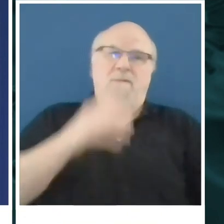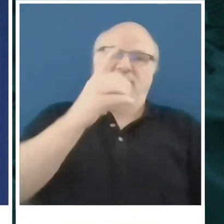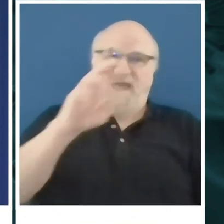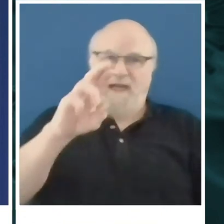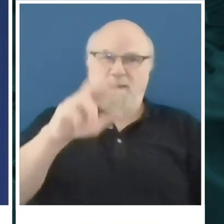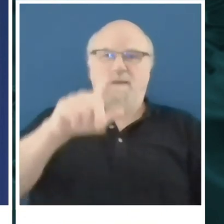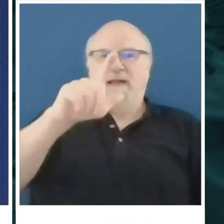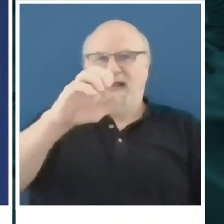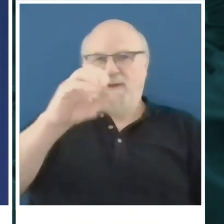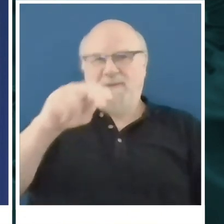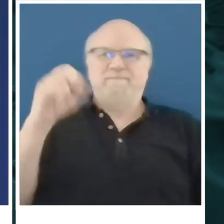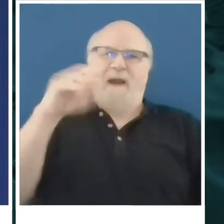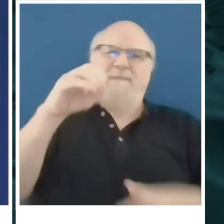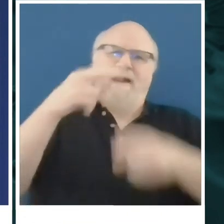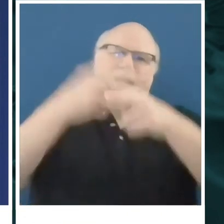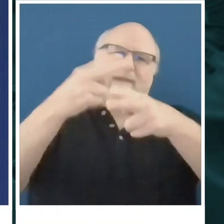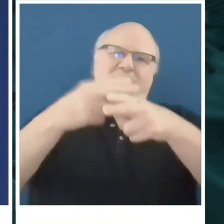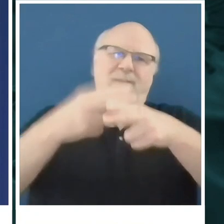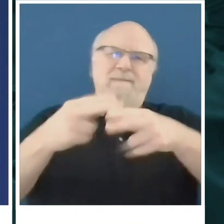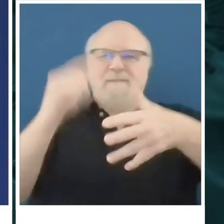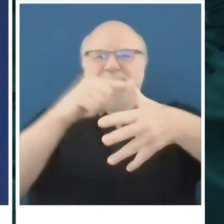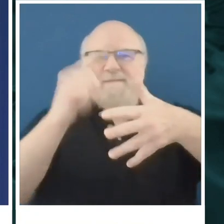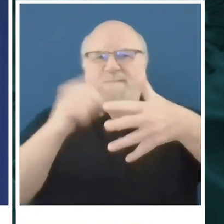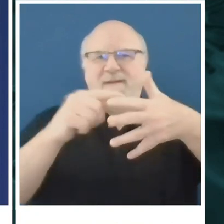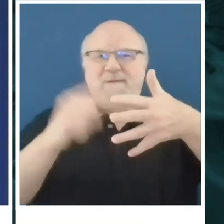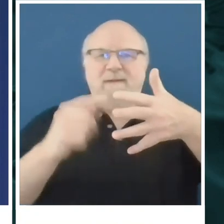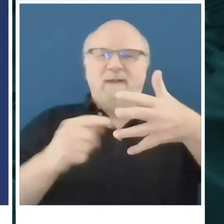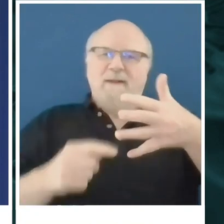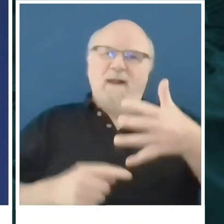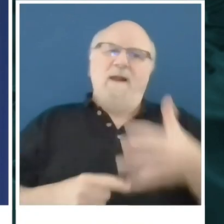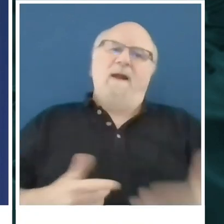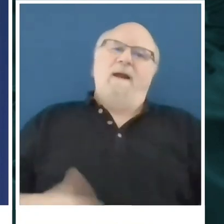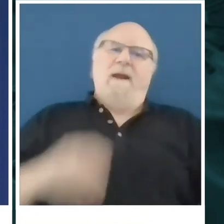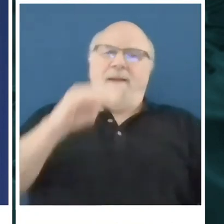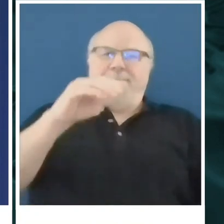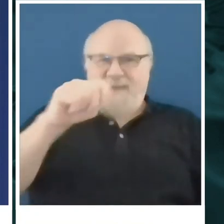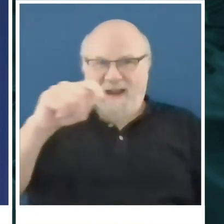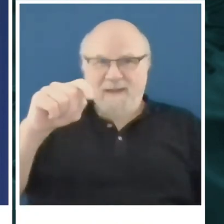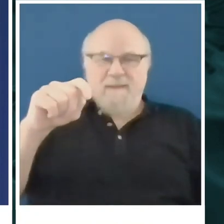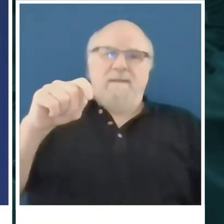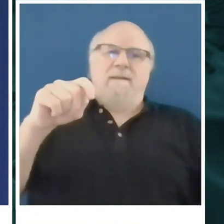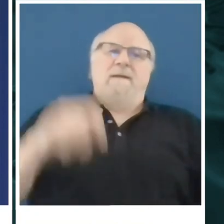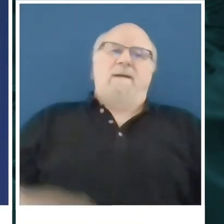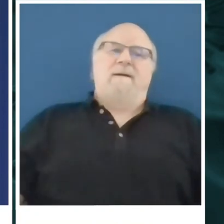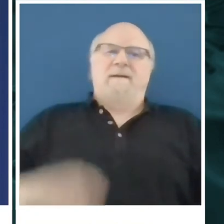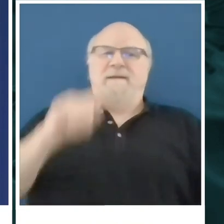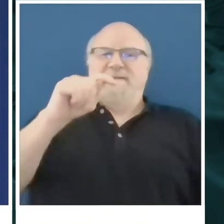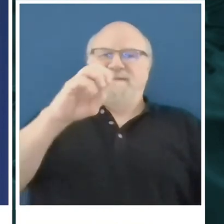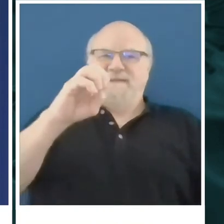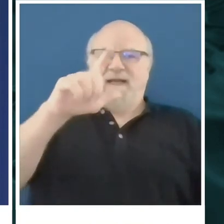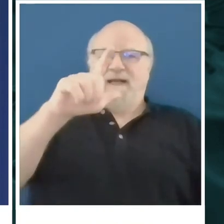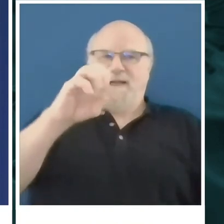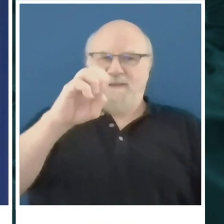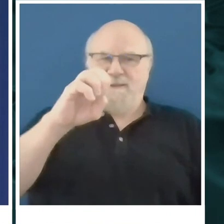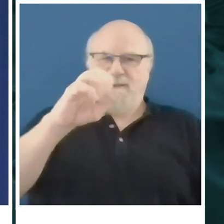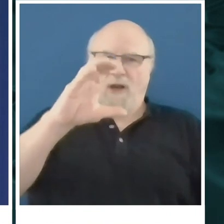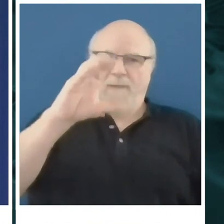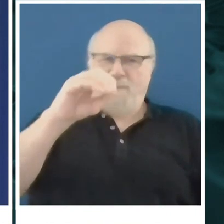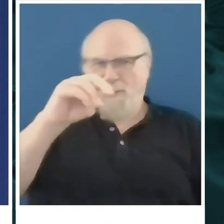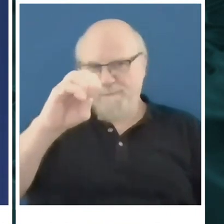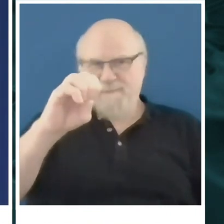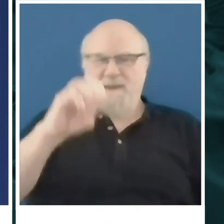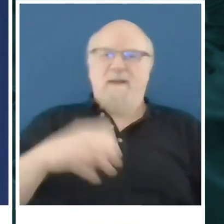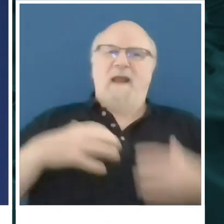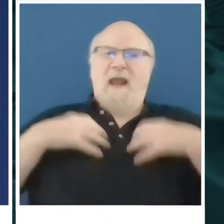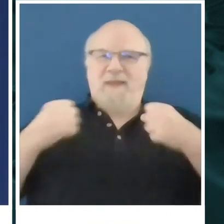of UF Health Jacksonville. Dr. Matt Rill, Founder and CEO of Telescope Health. Darnell Smith, Florida Blues Market